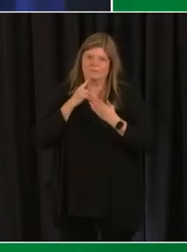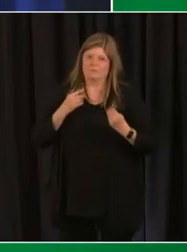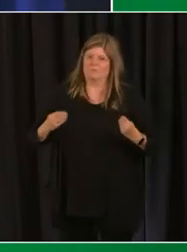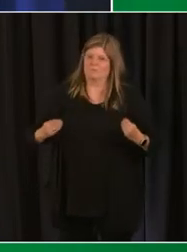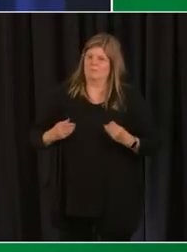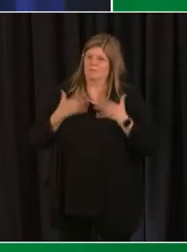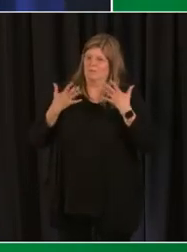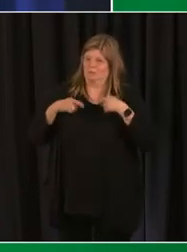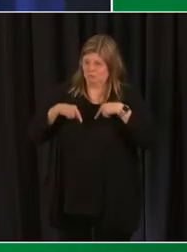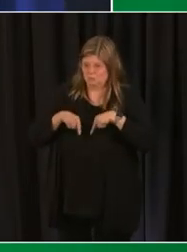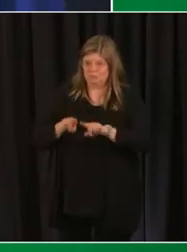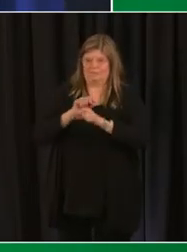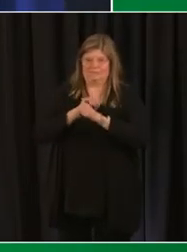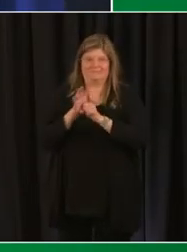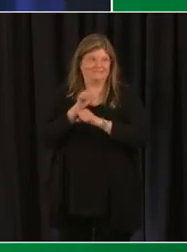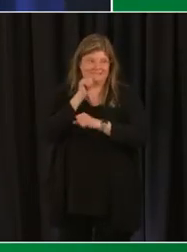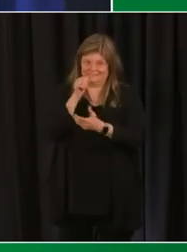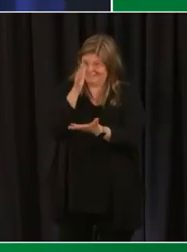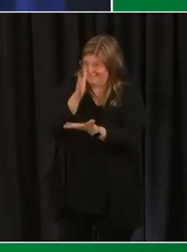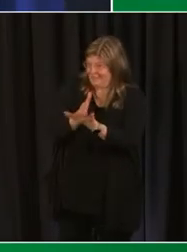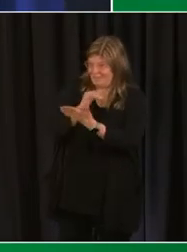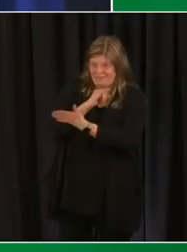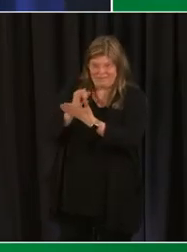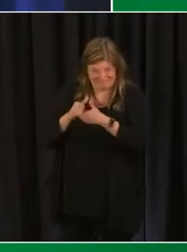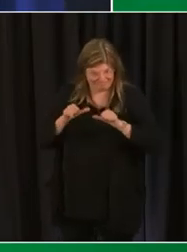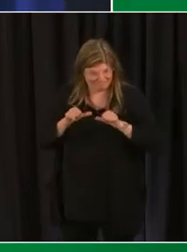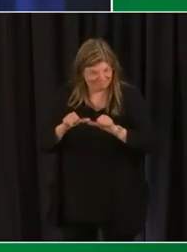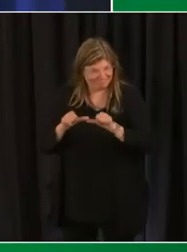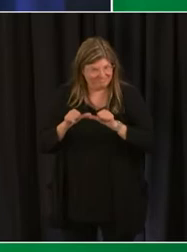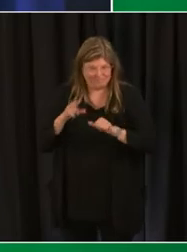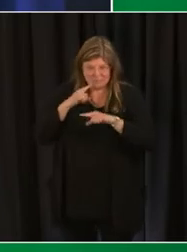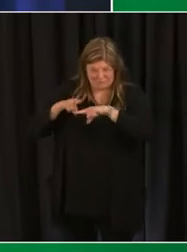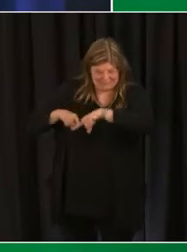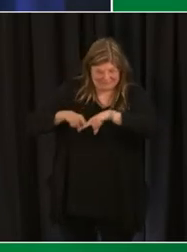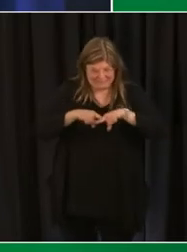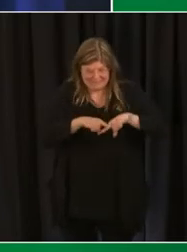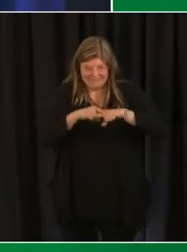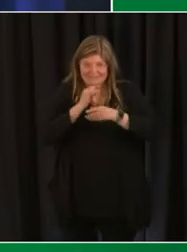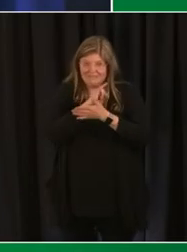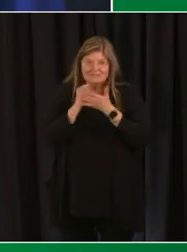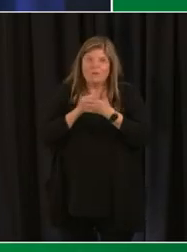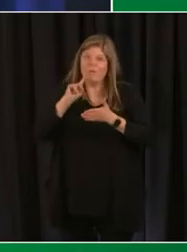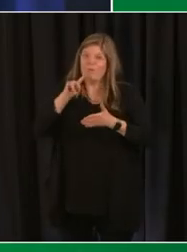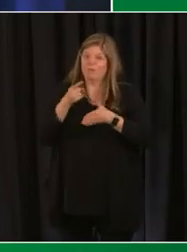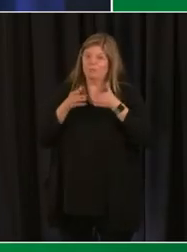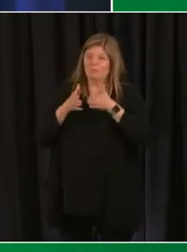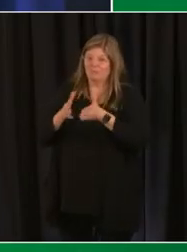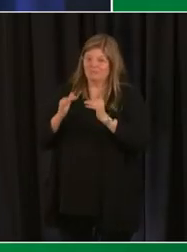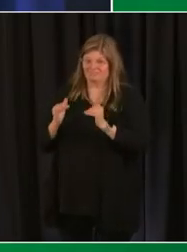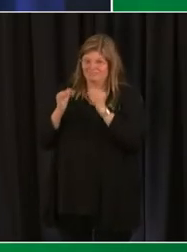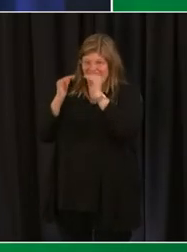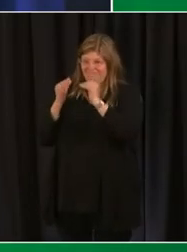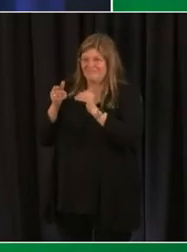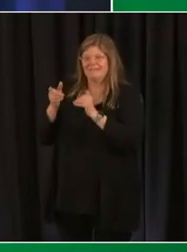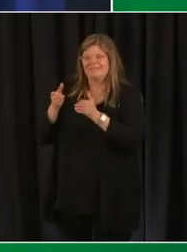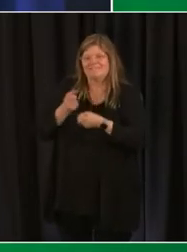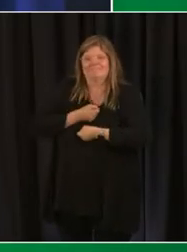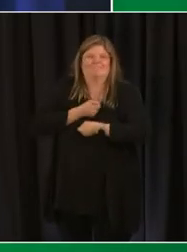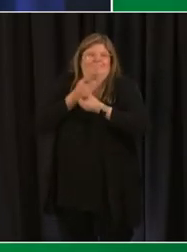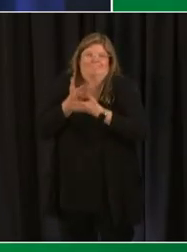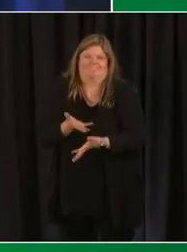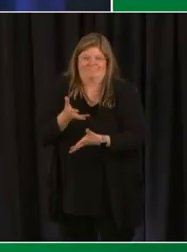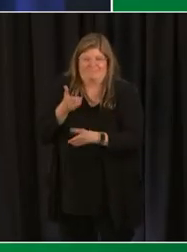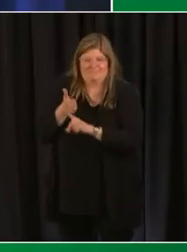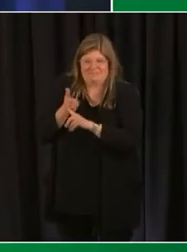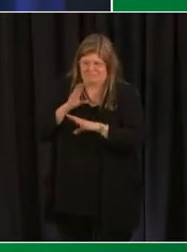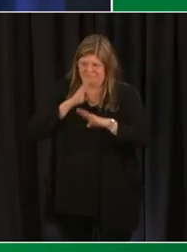this time period we know many of our students rely on the arts not only as a way to advance their own studies in